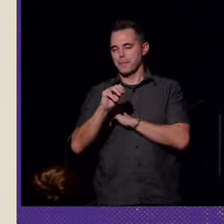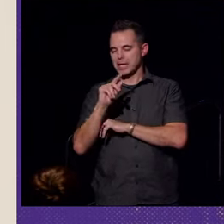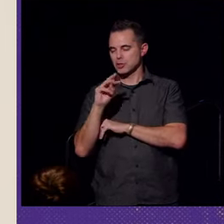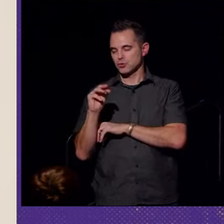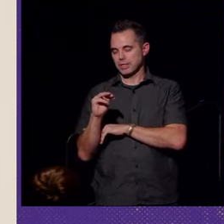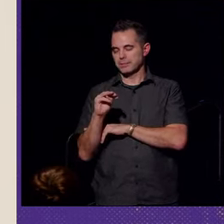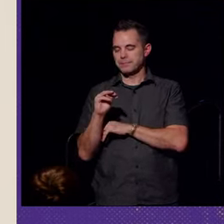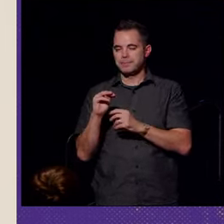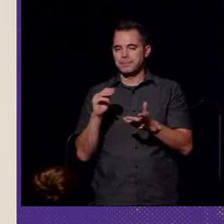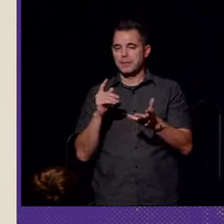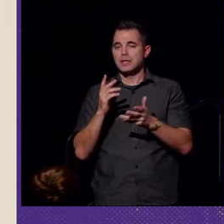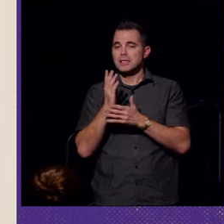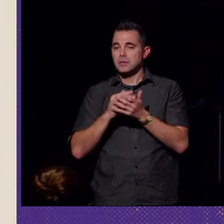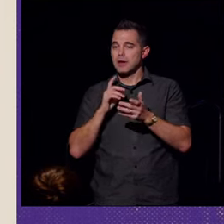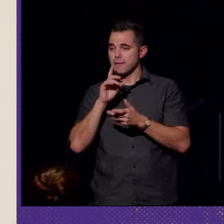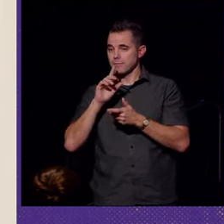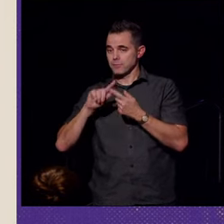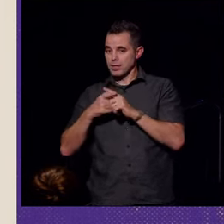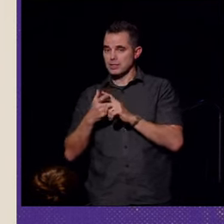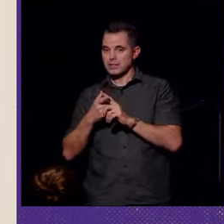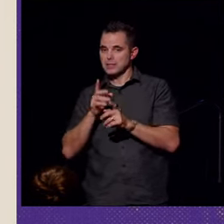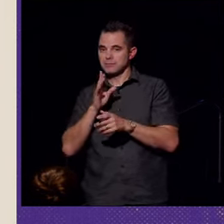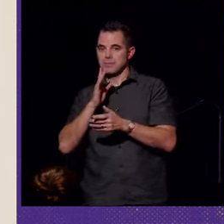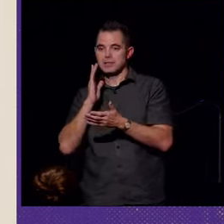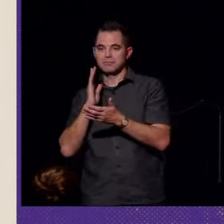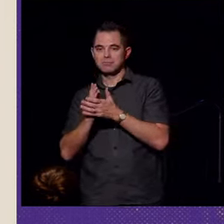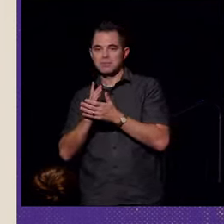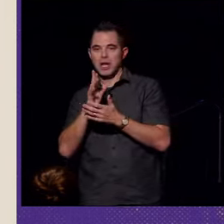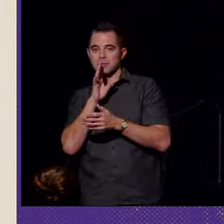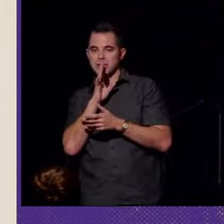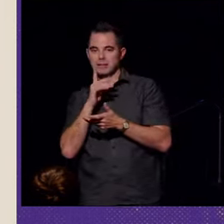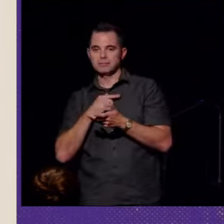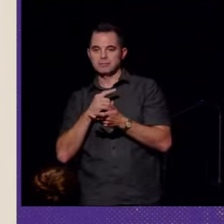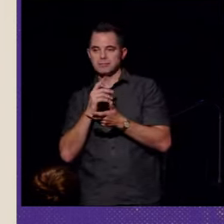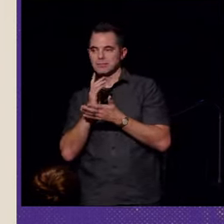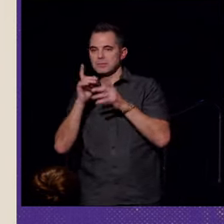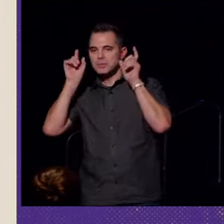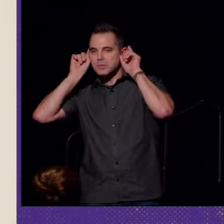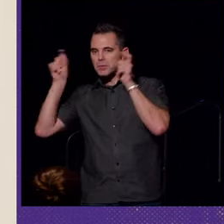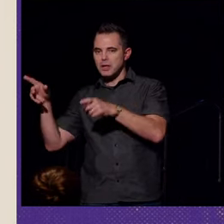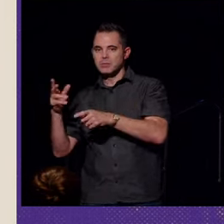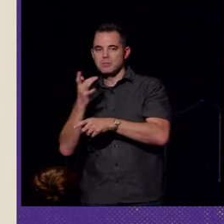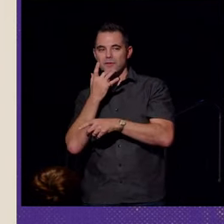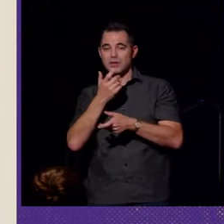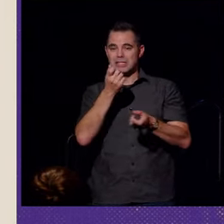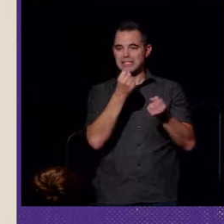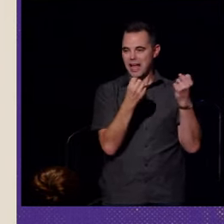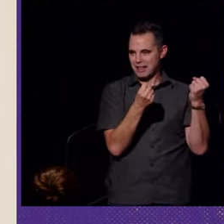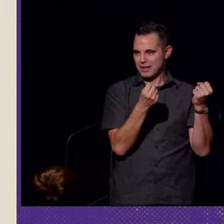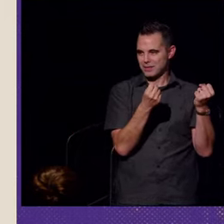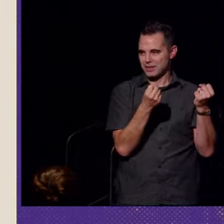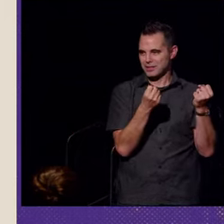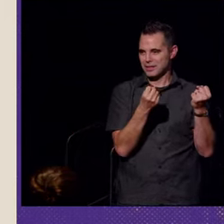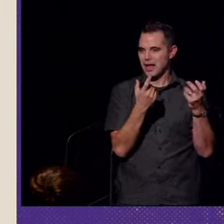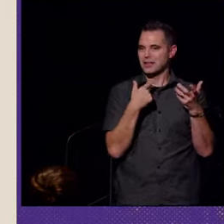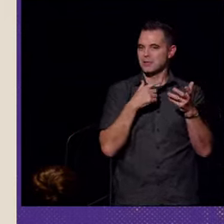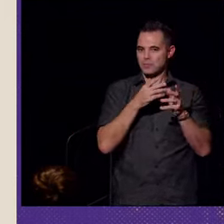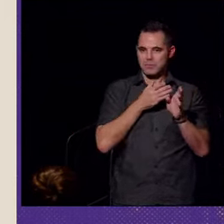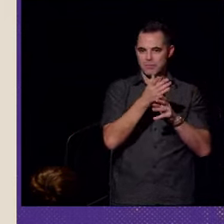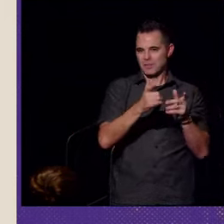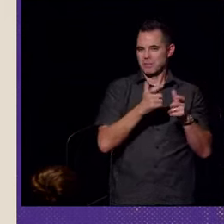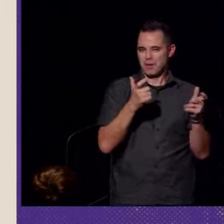Some of my friends stopped speaking and wearing their hearing aids, preferring sign language as their primary mode of